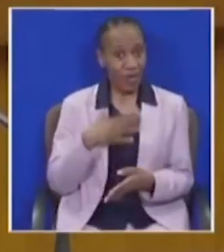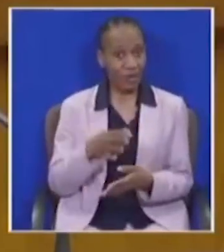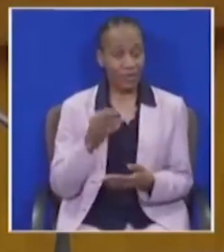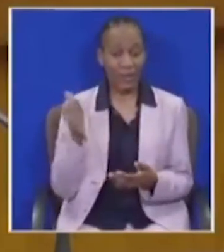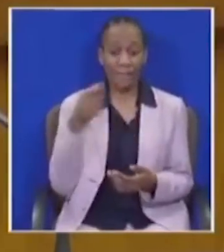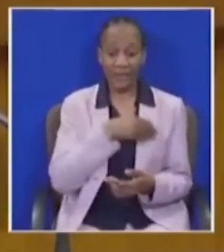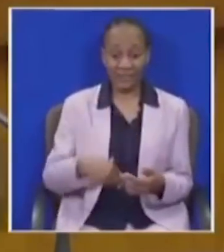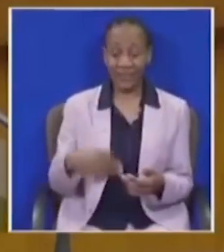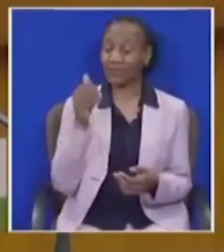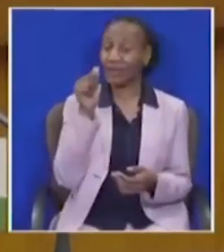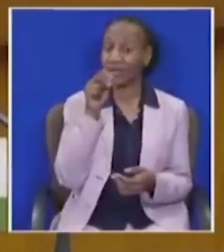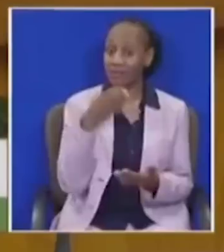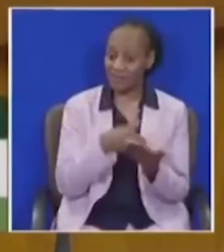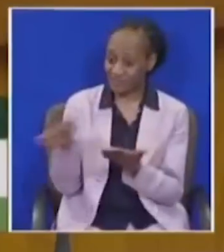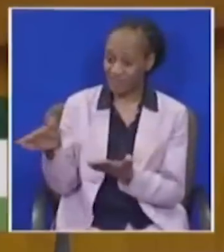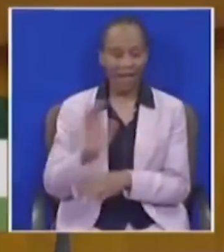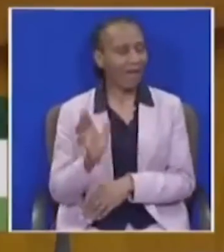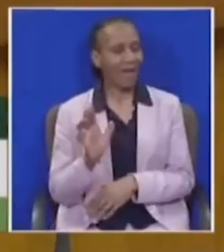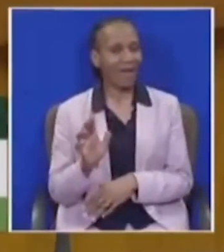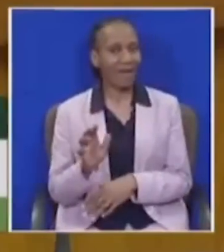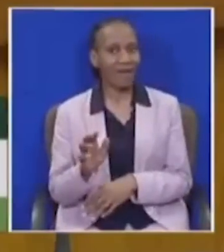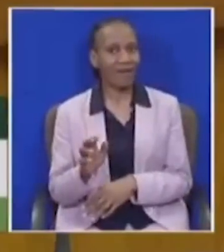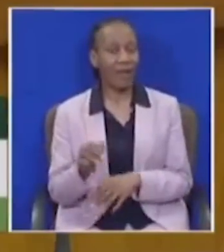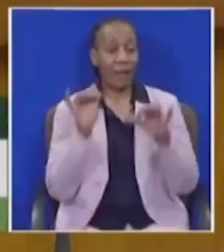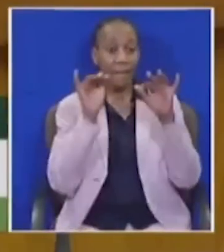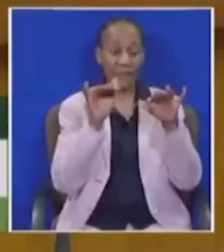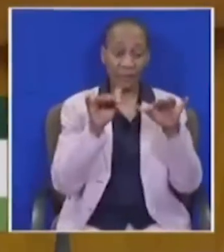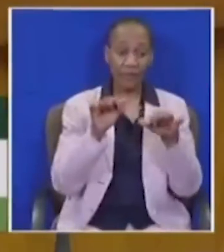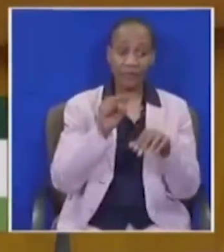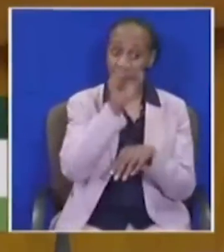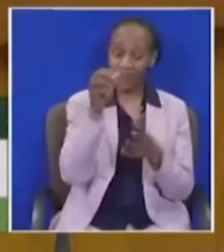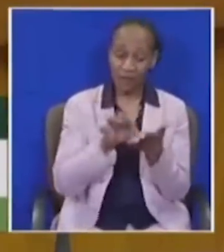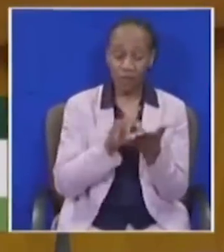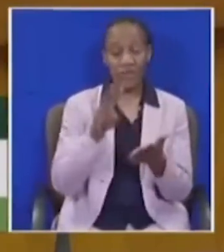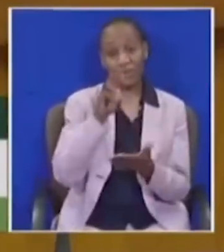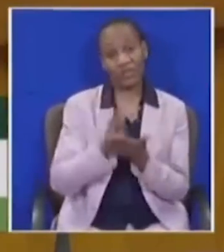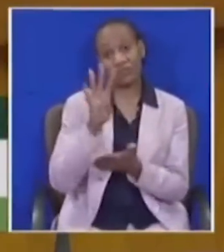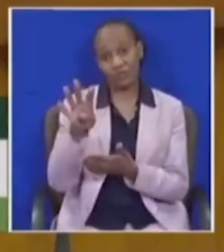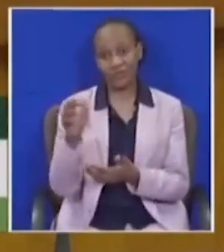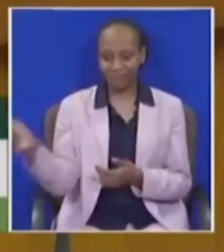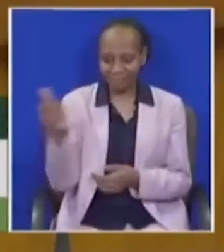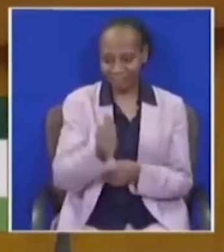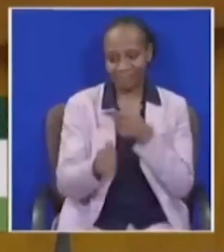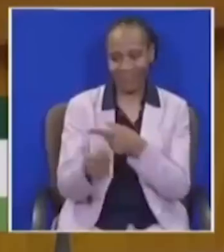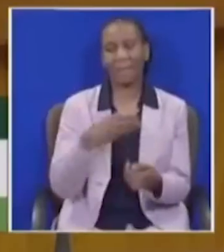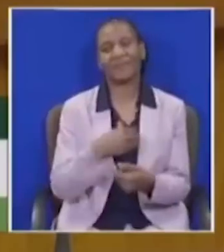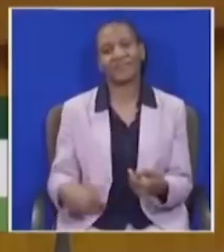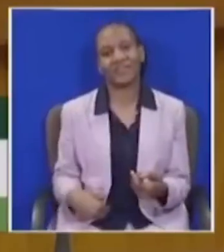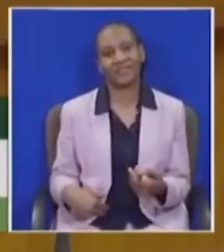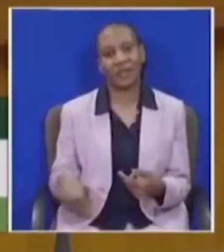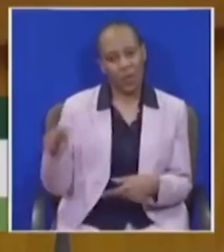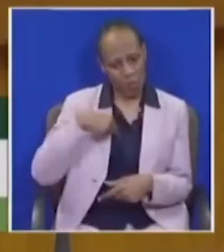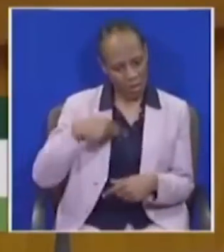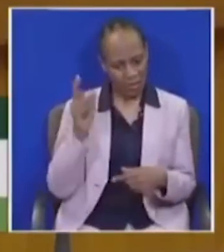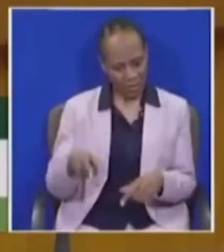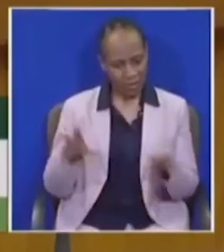ANC, which was voted for by our people in 2014. Whether we like it or not, we